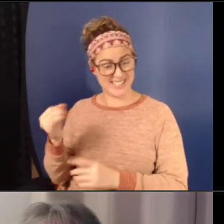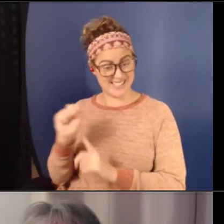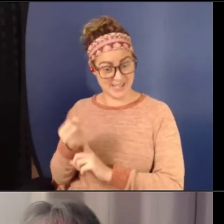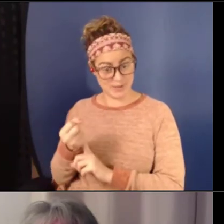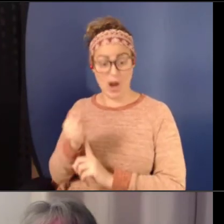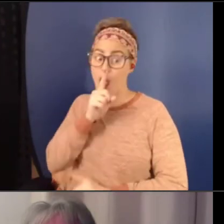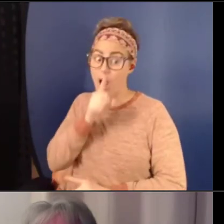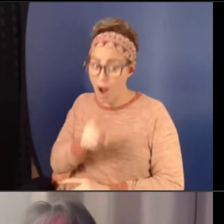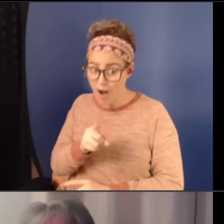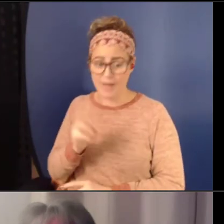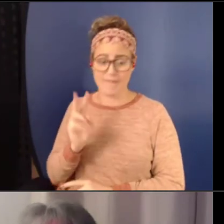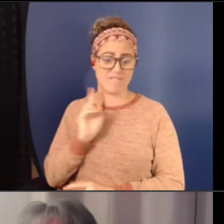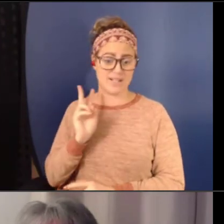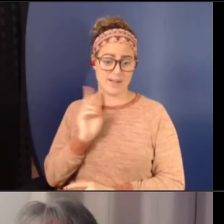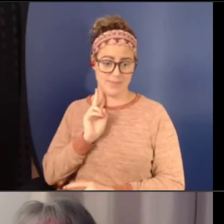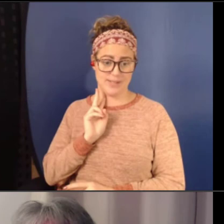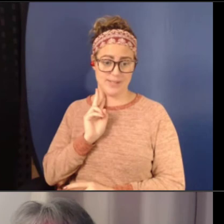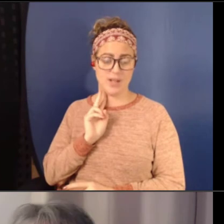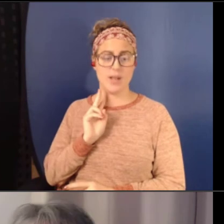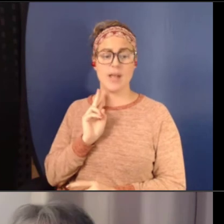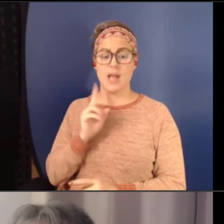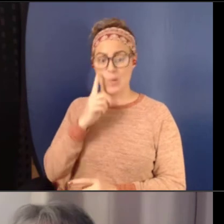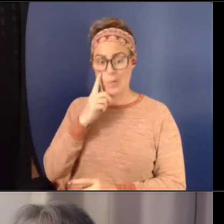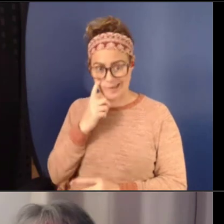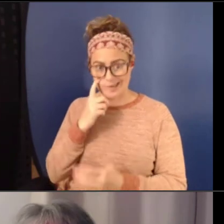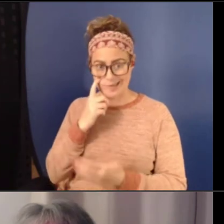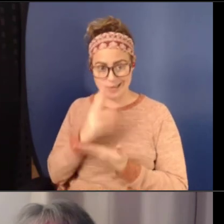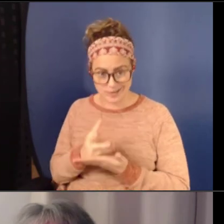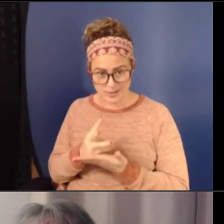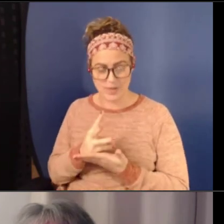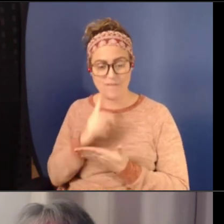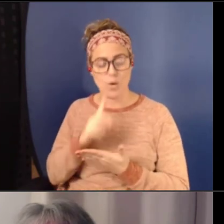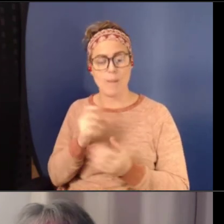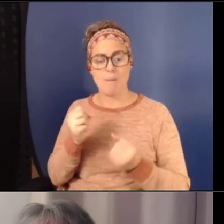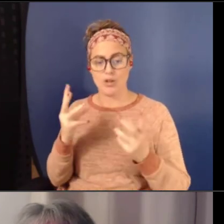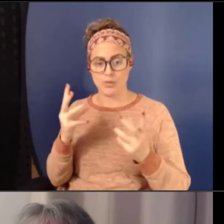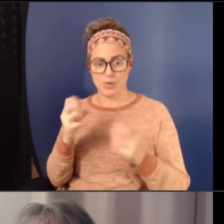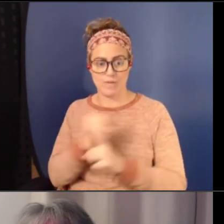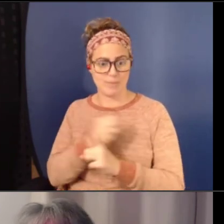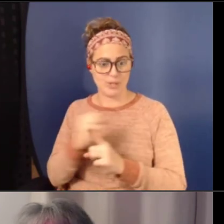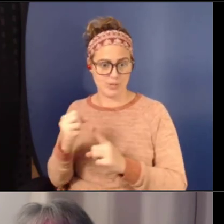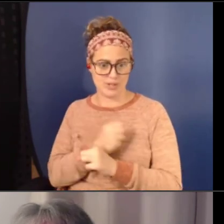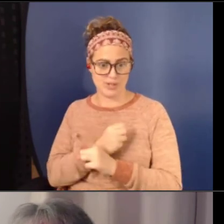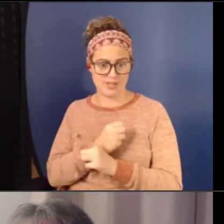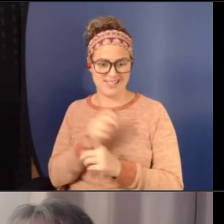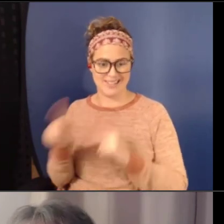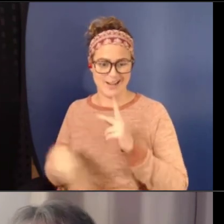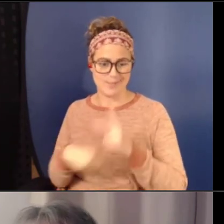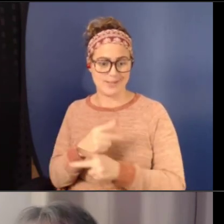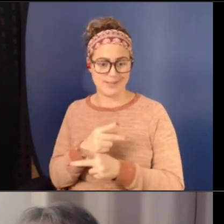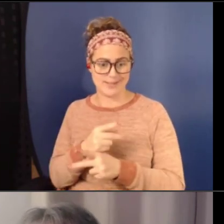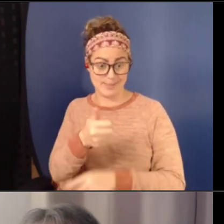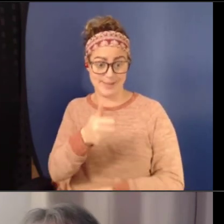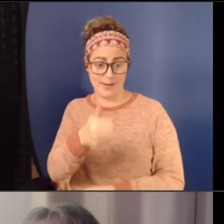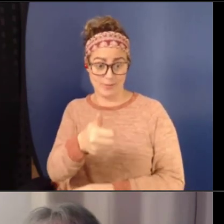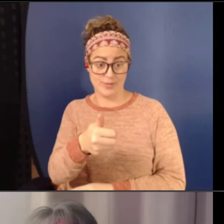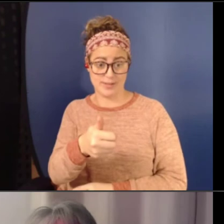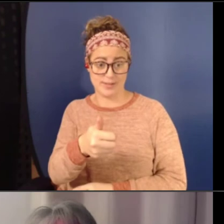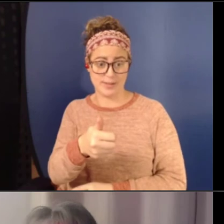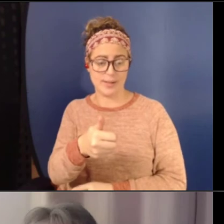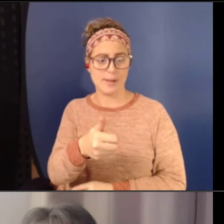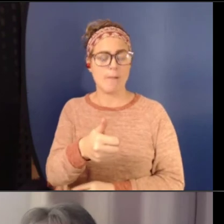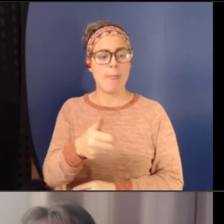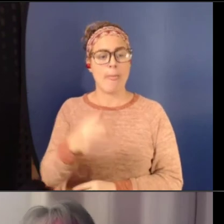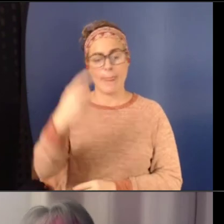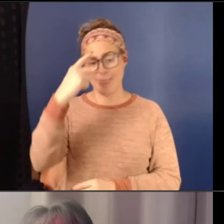of multiple forms of abuse themselves. And, um, and, and I think this speaks